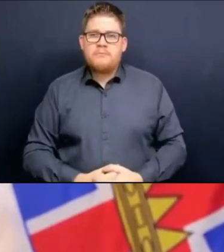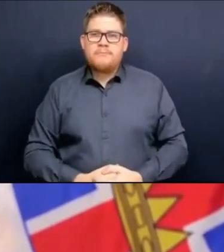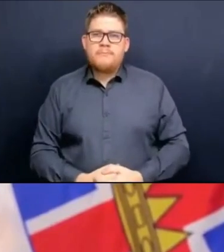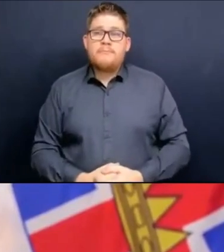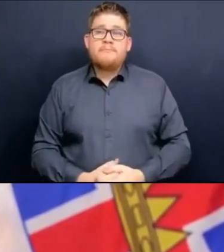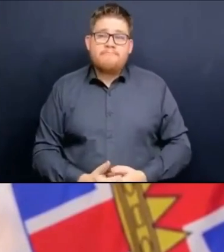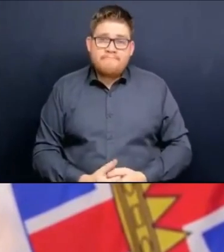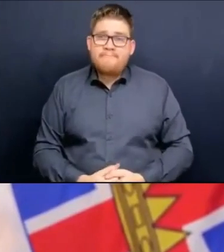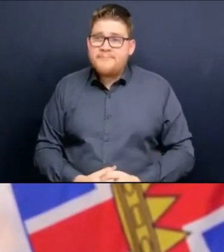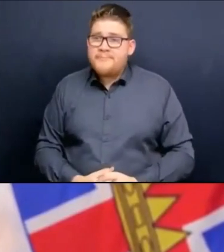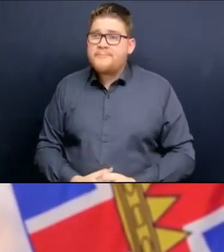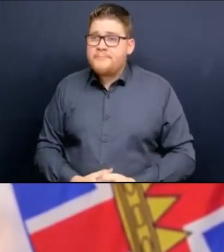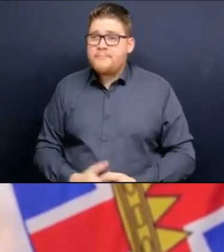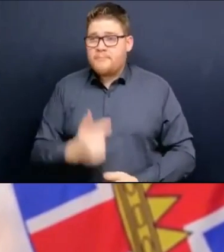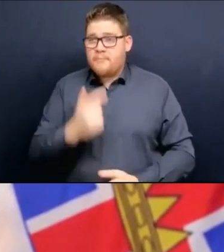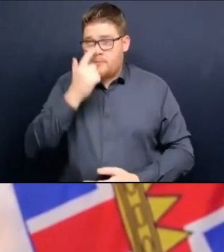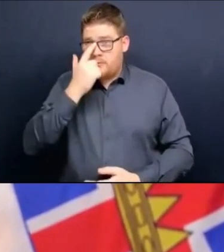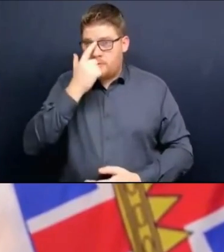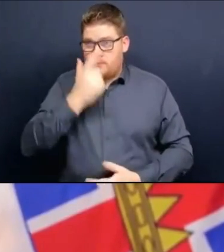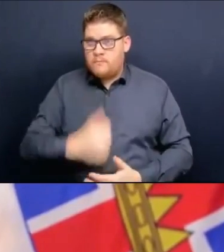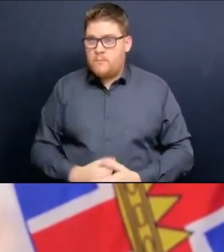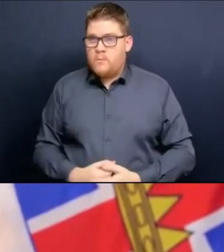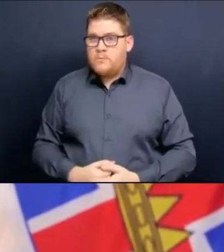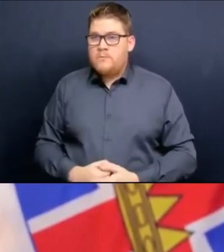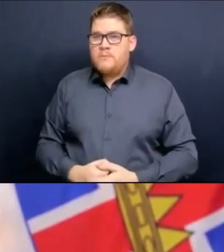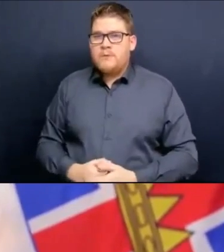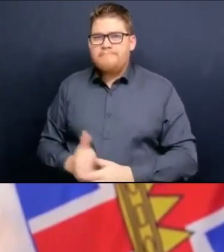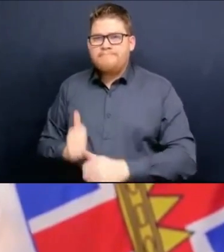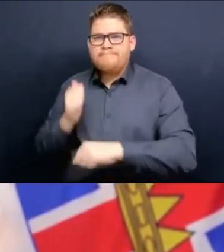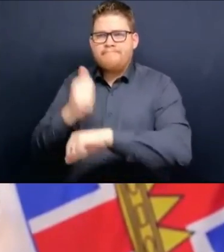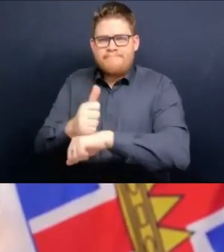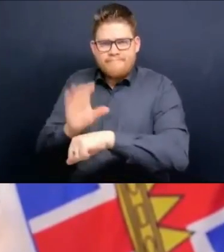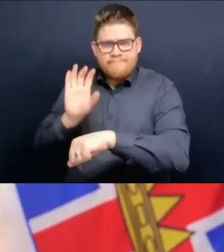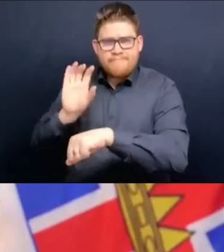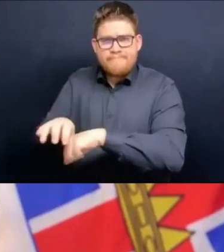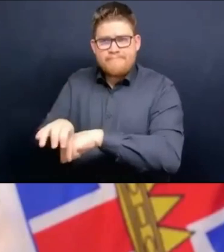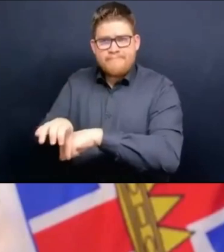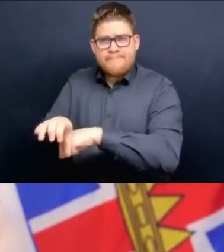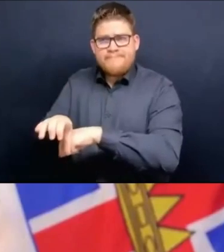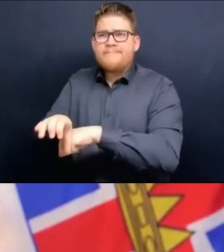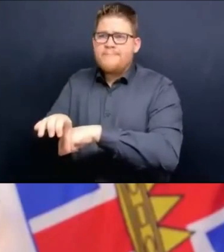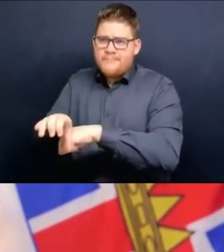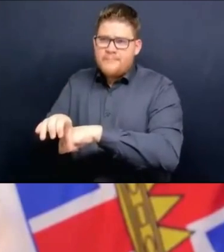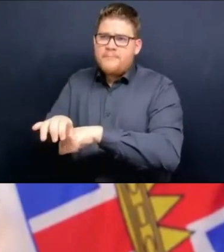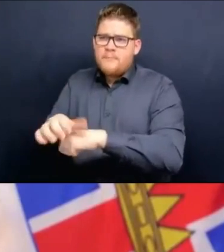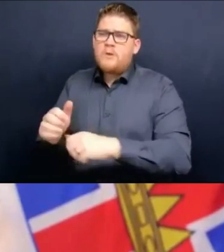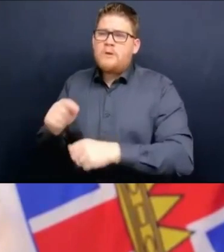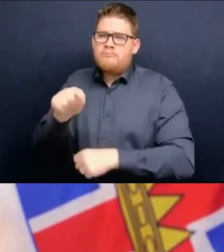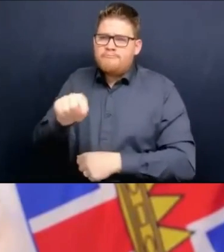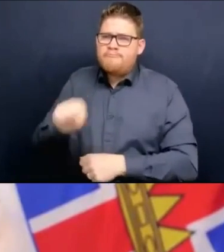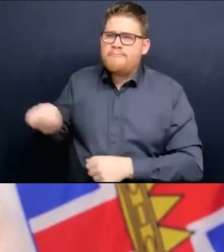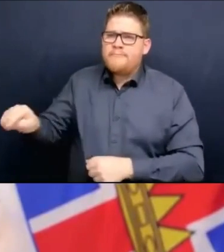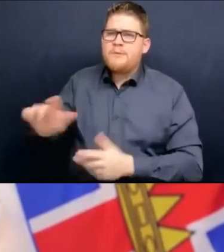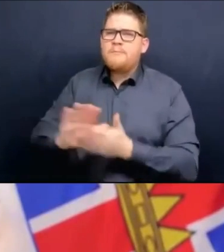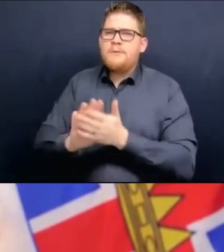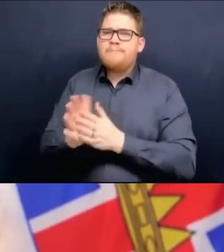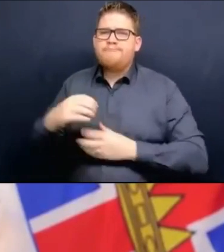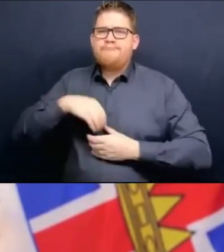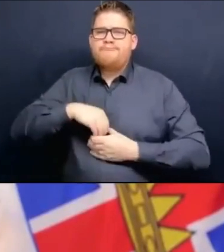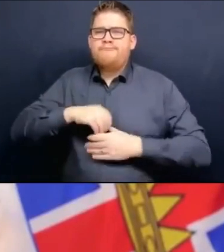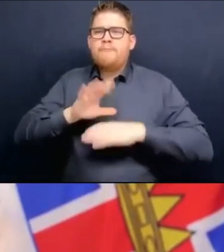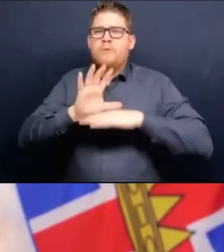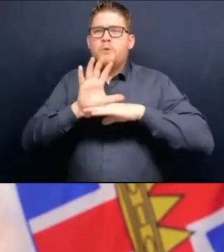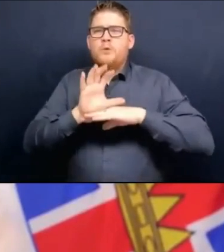of masks in those settings. They feel comfortable with them. All of us have gotten used to where we wear masks. So I don't believe